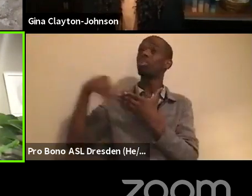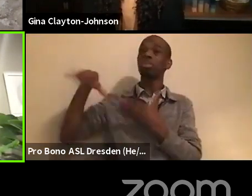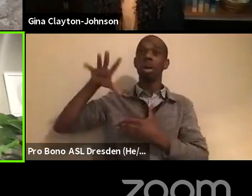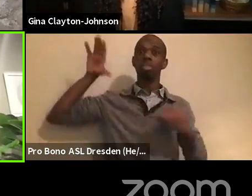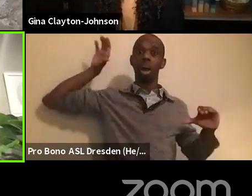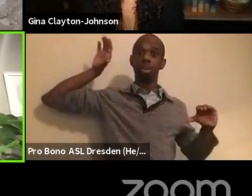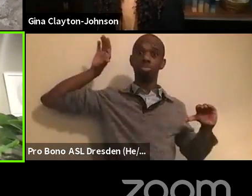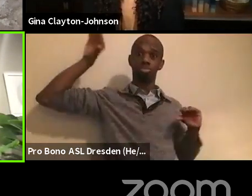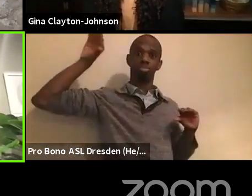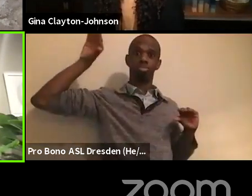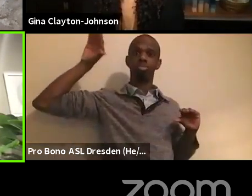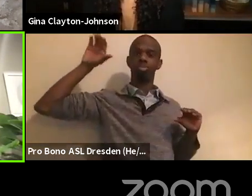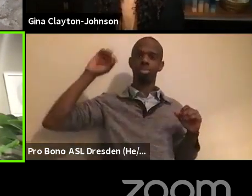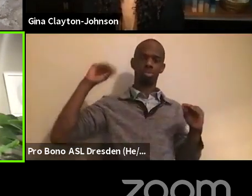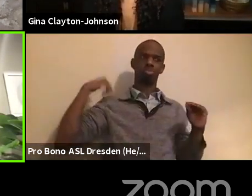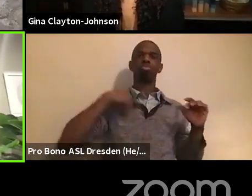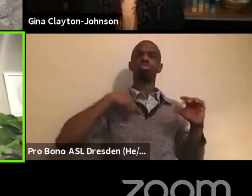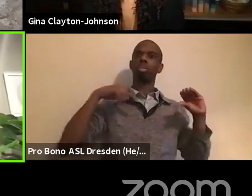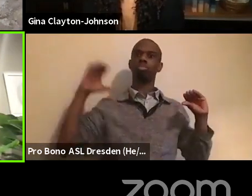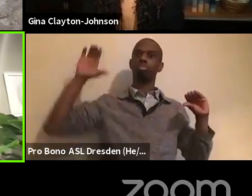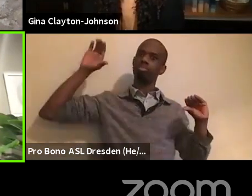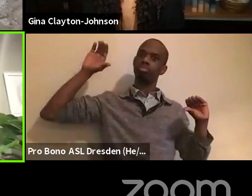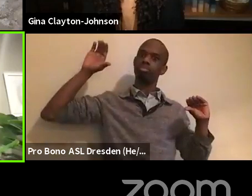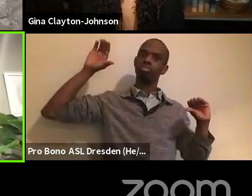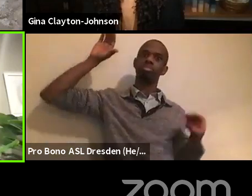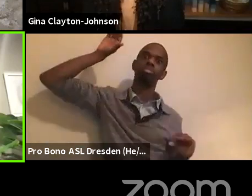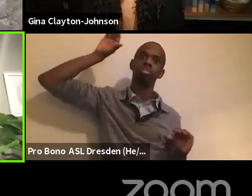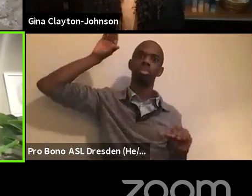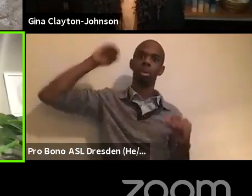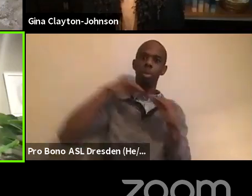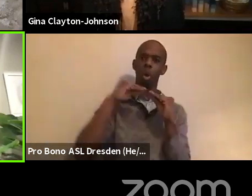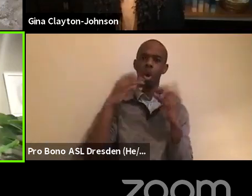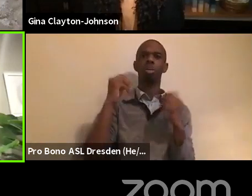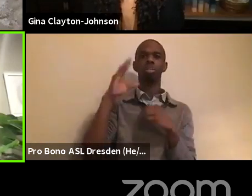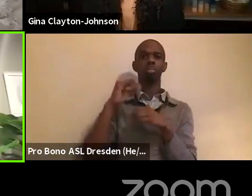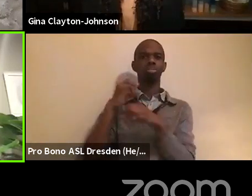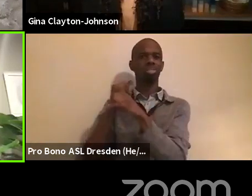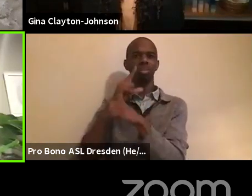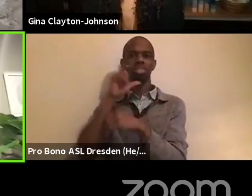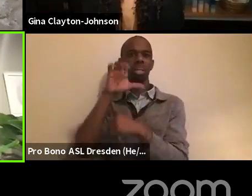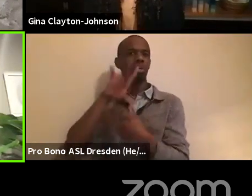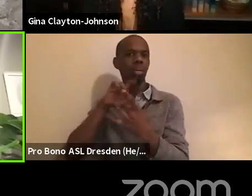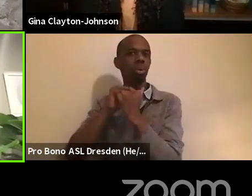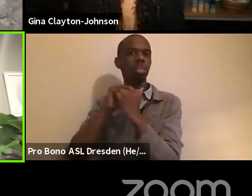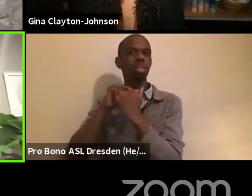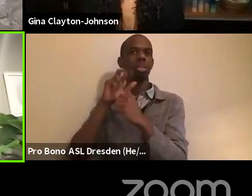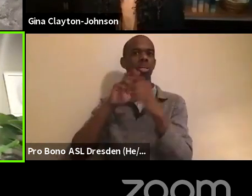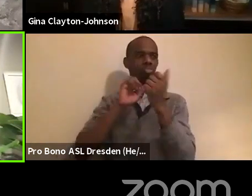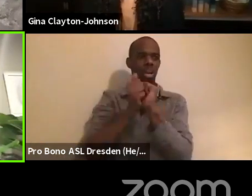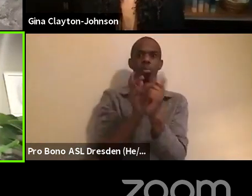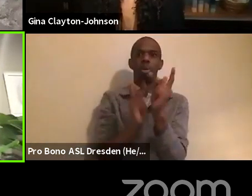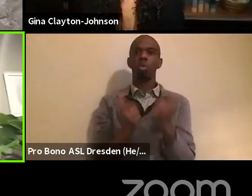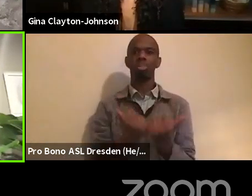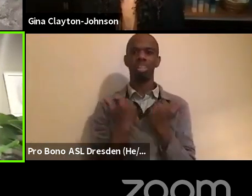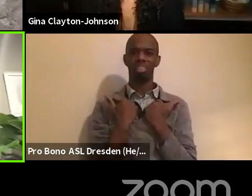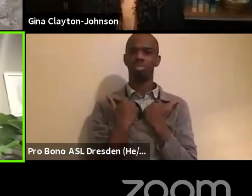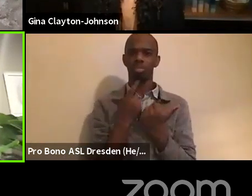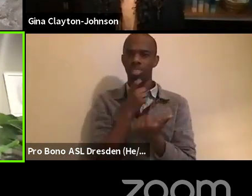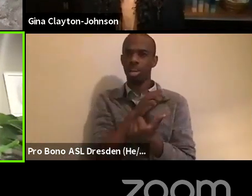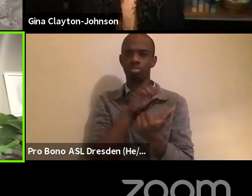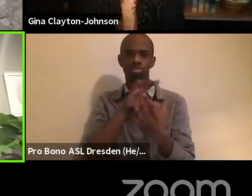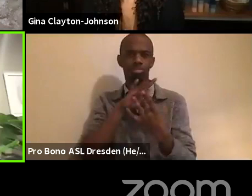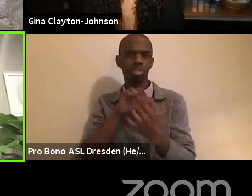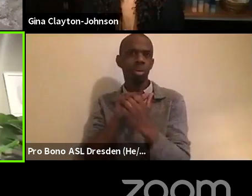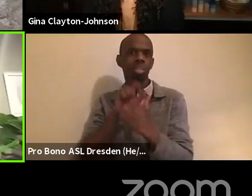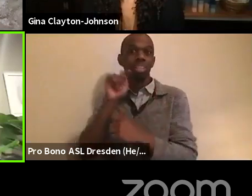bailing out corporations and other institutions that have nothing to do with how people live. And it definitely doesn't have to do anything with the tax